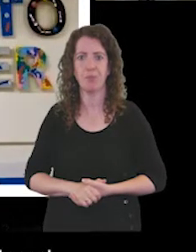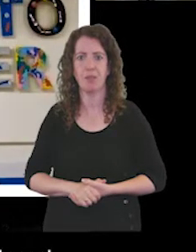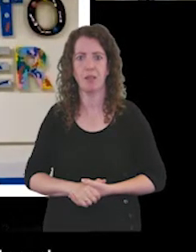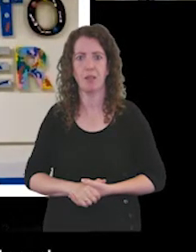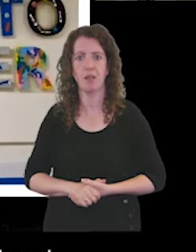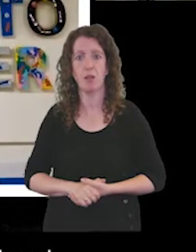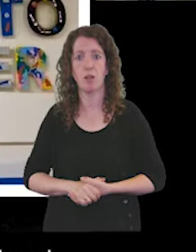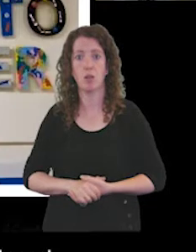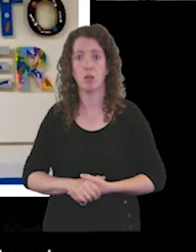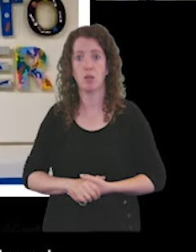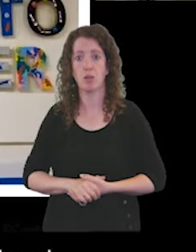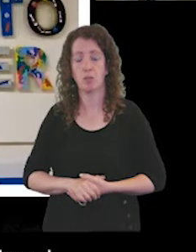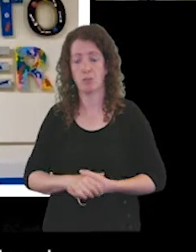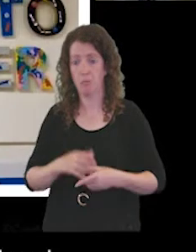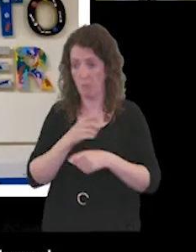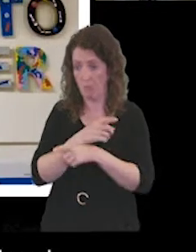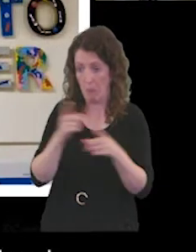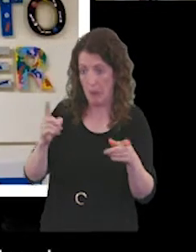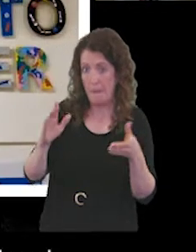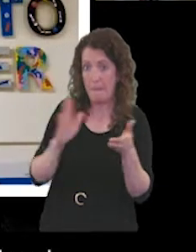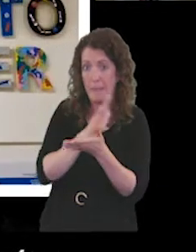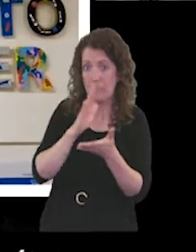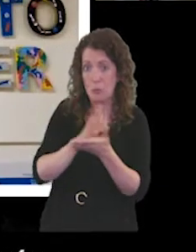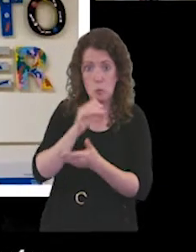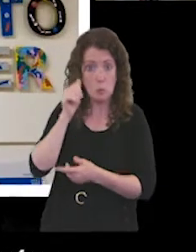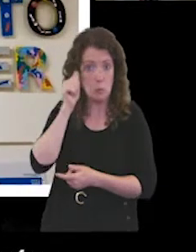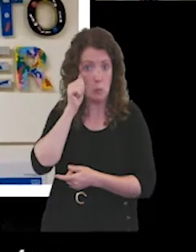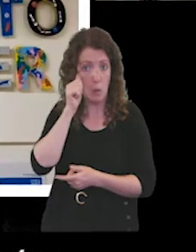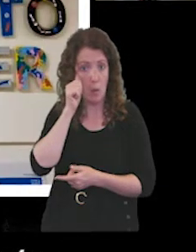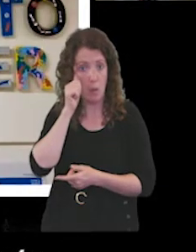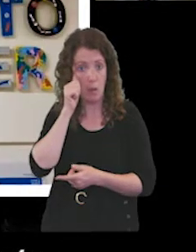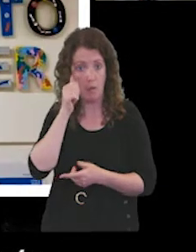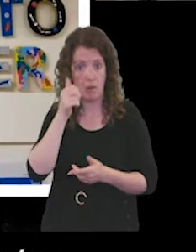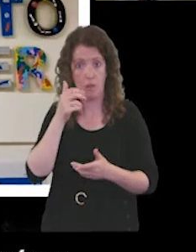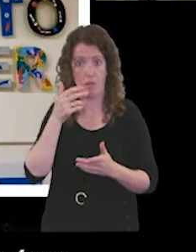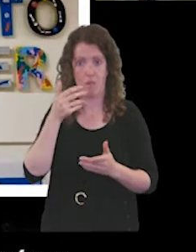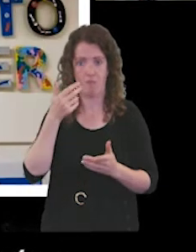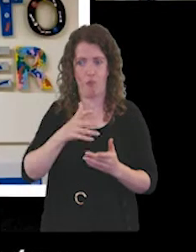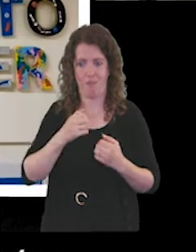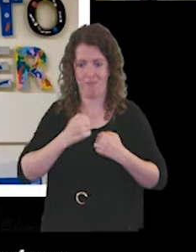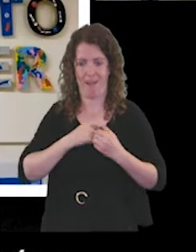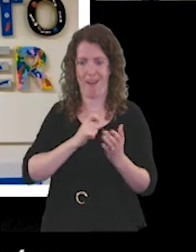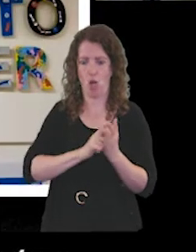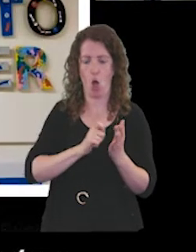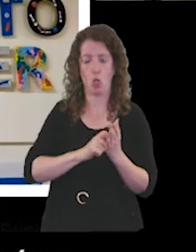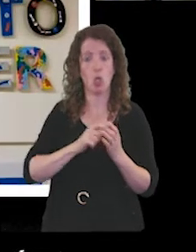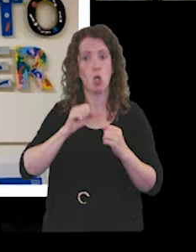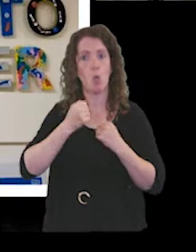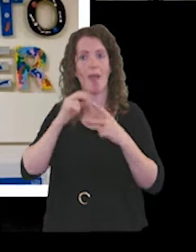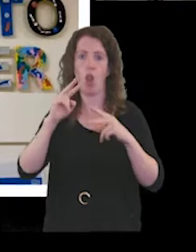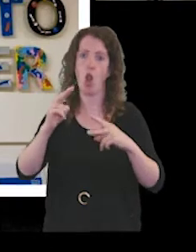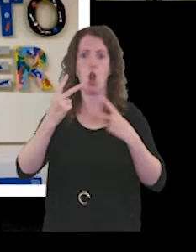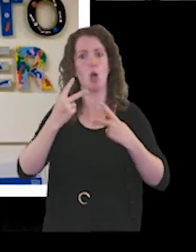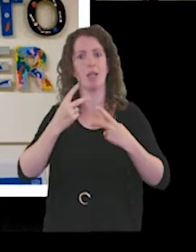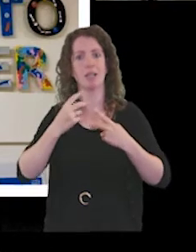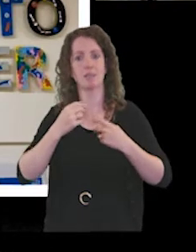And everybody will also be pleased to hear, according to the notes that were written for me, that you're not going to be looking at my